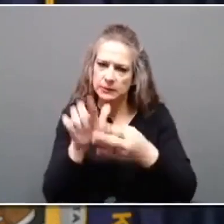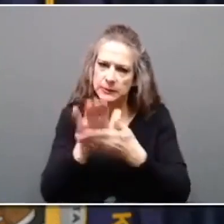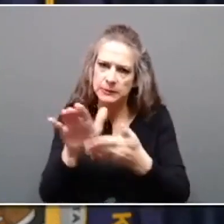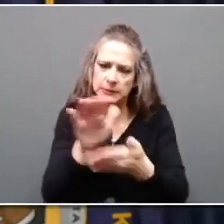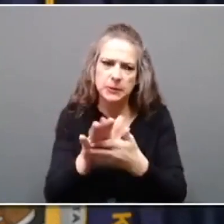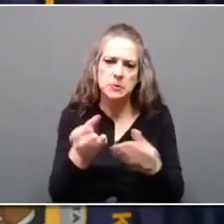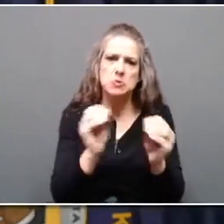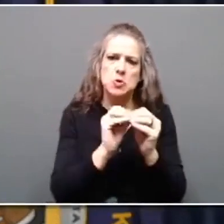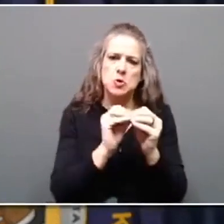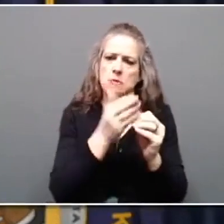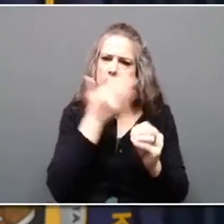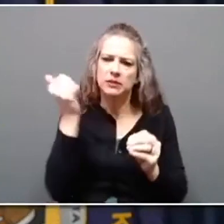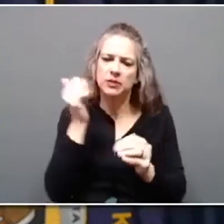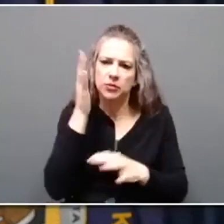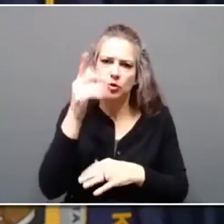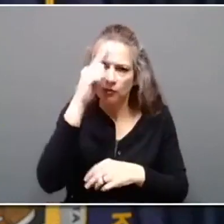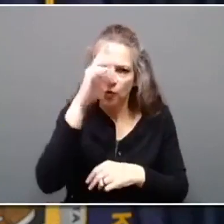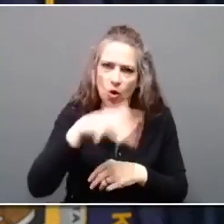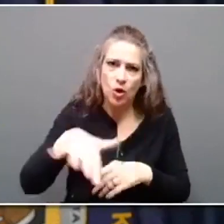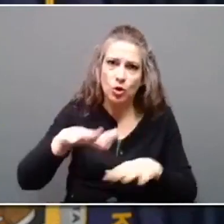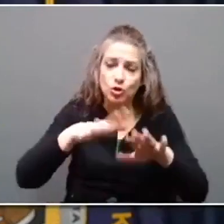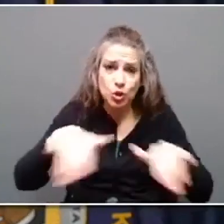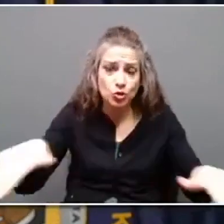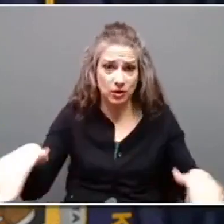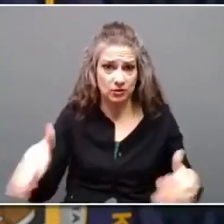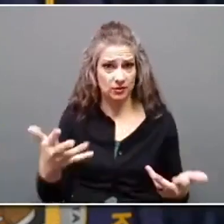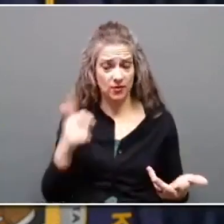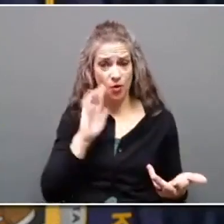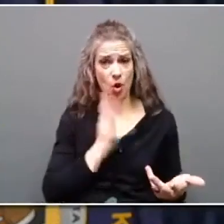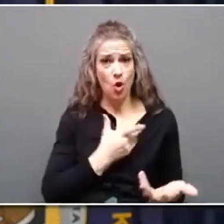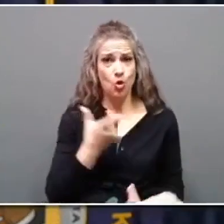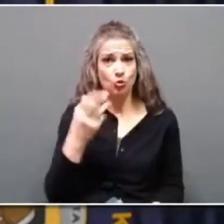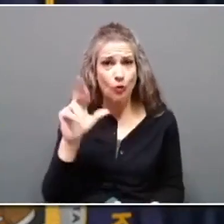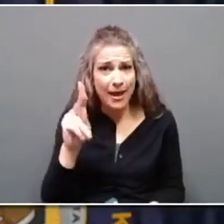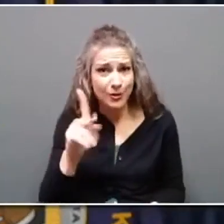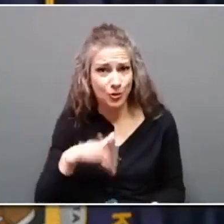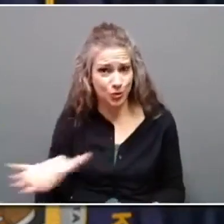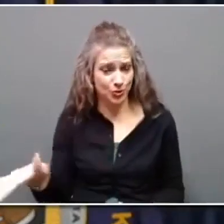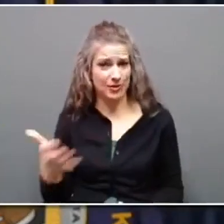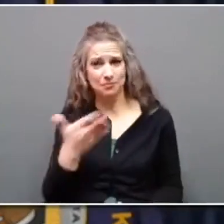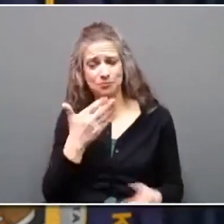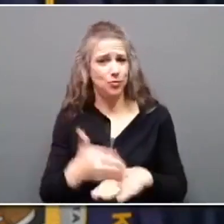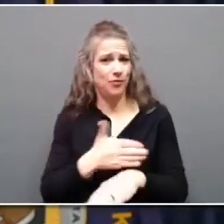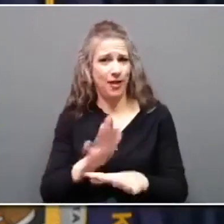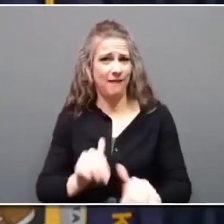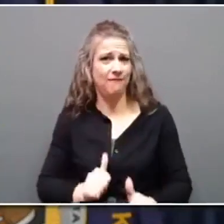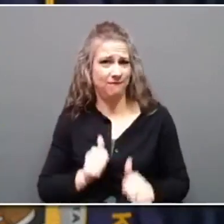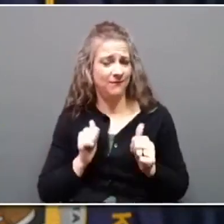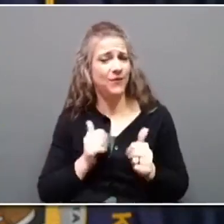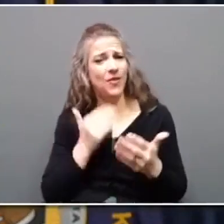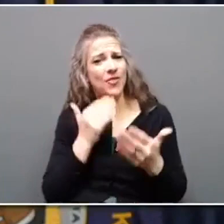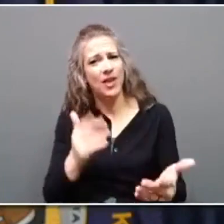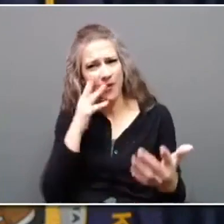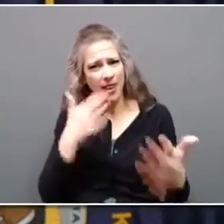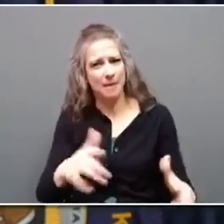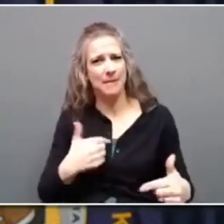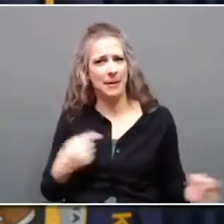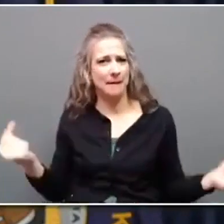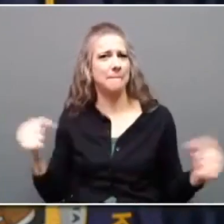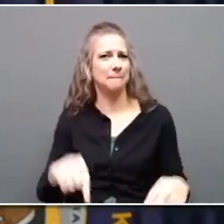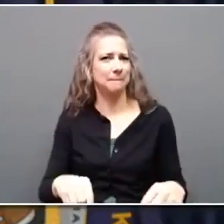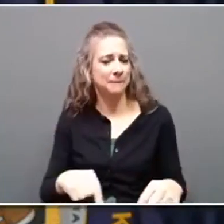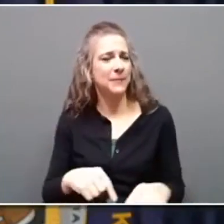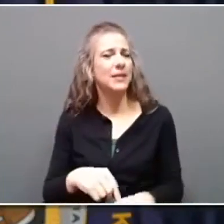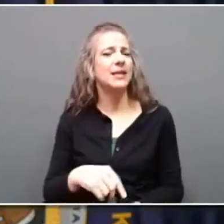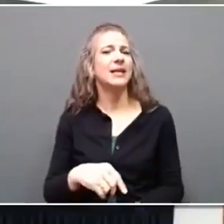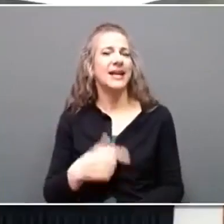more just future for our children, for our grandchildren. Thank you all very much again for having me here today. And I'm